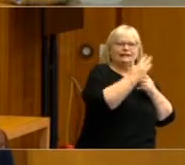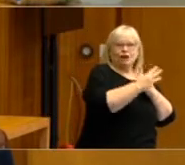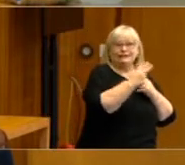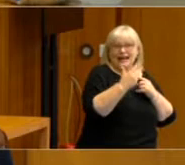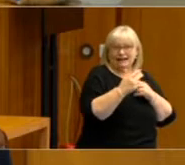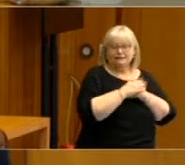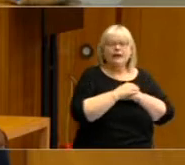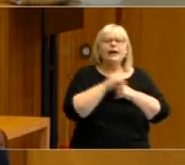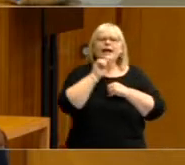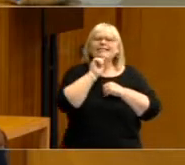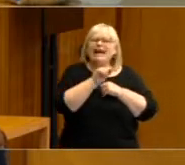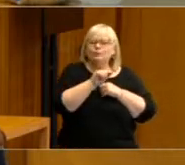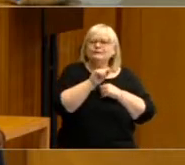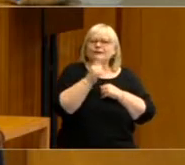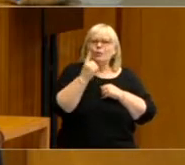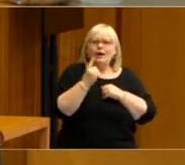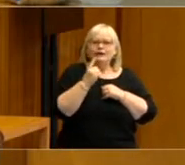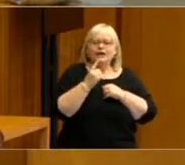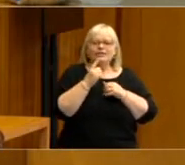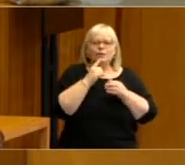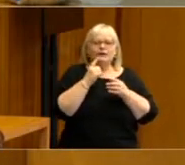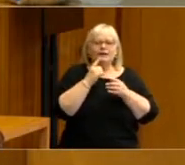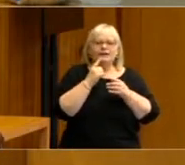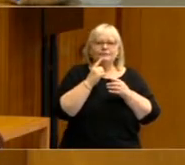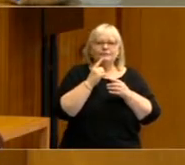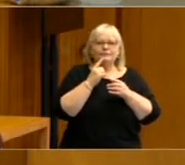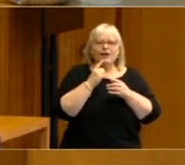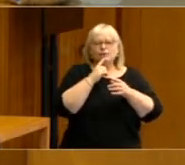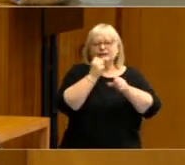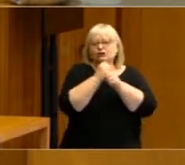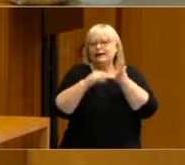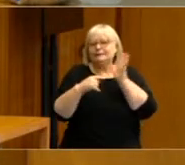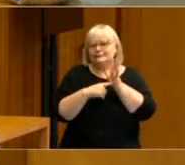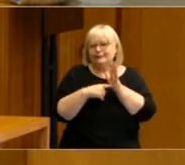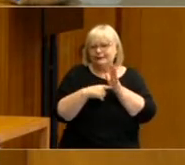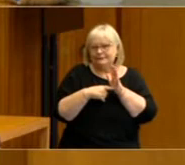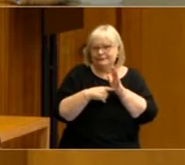mentioned was the one that was fought on the issue of the goods and services tax.